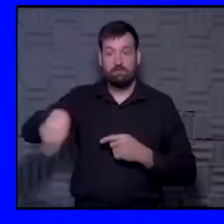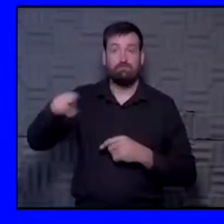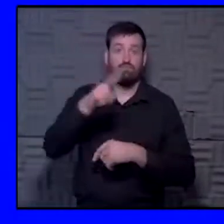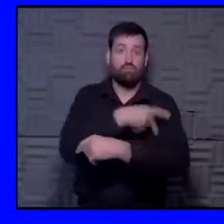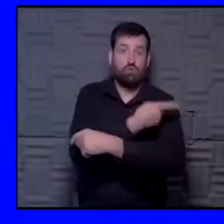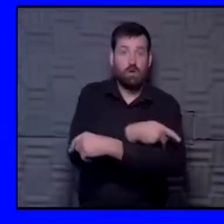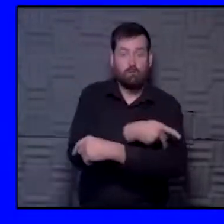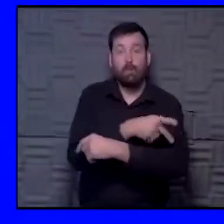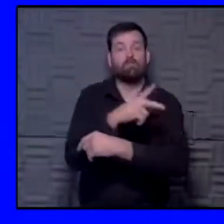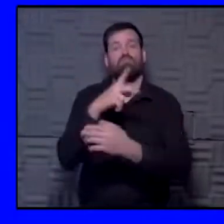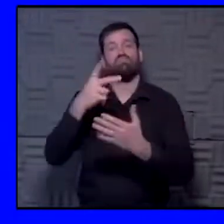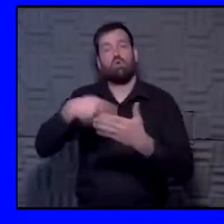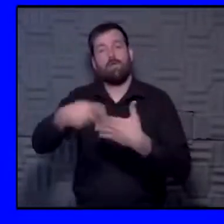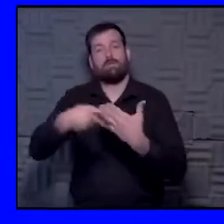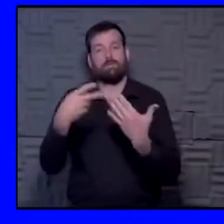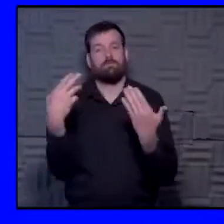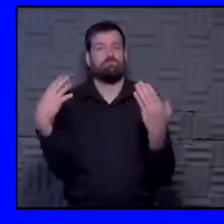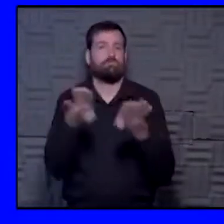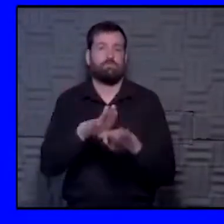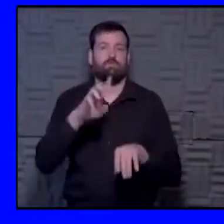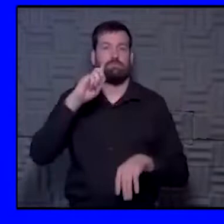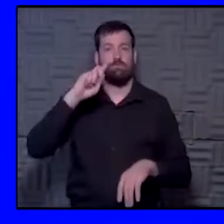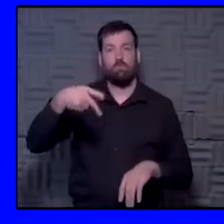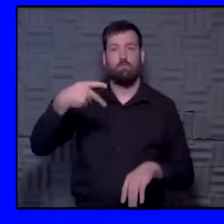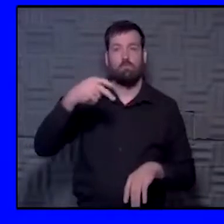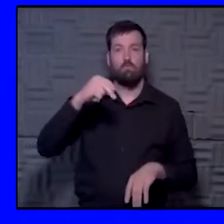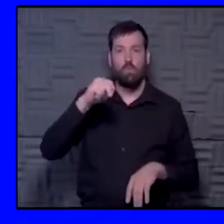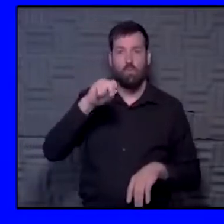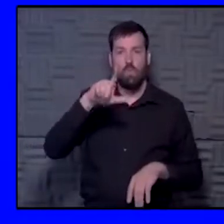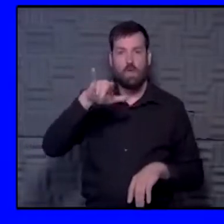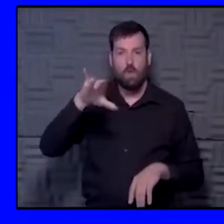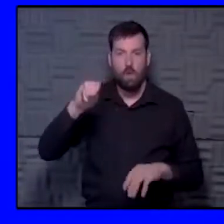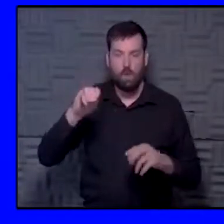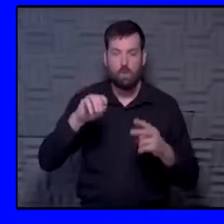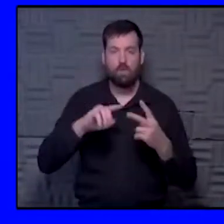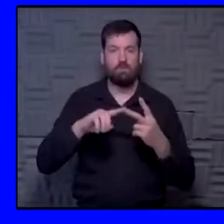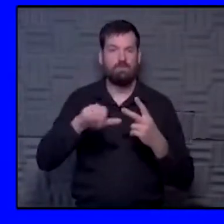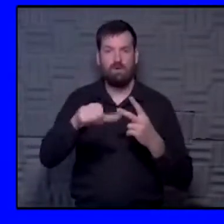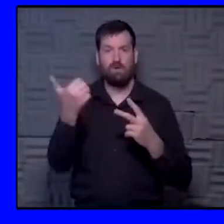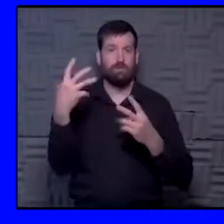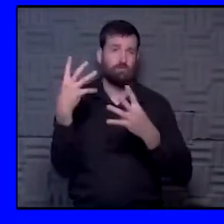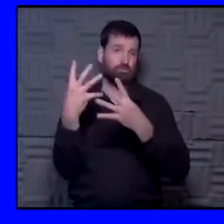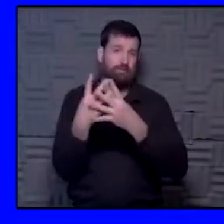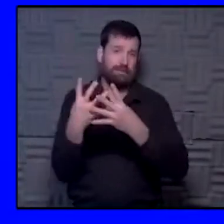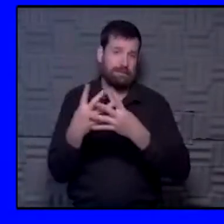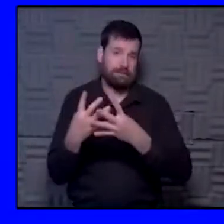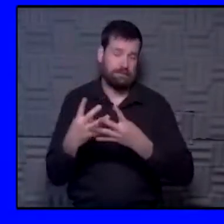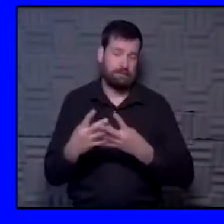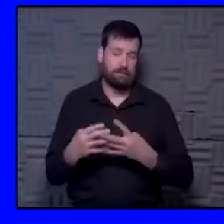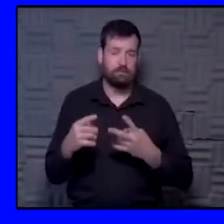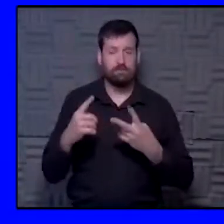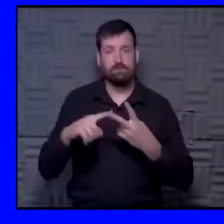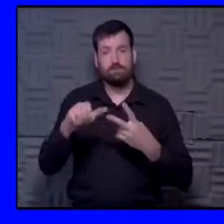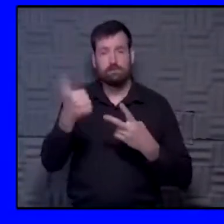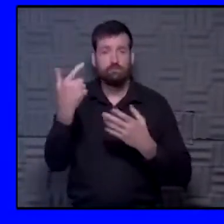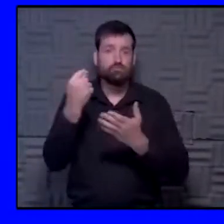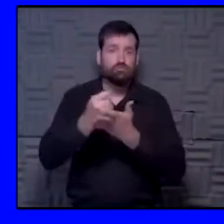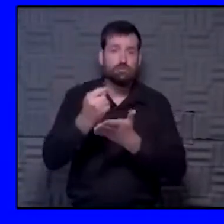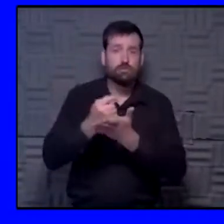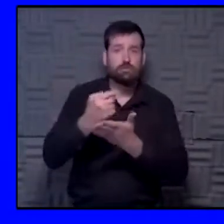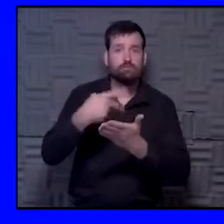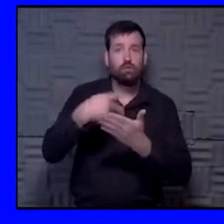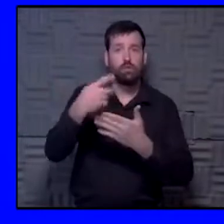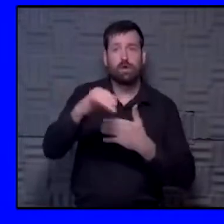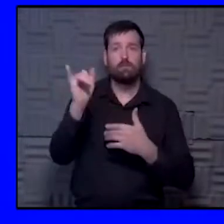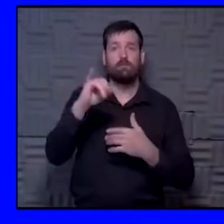down for things like polio, those vaccination programs, other screening things and treatment programs for